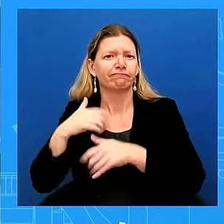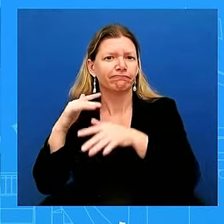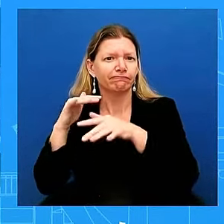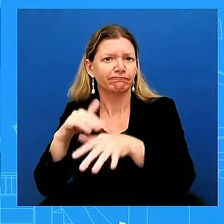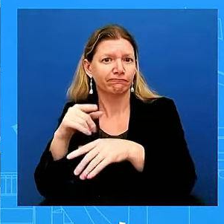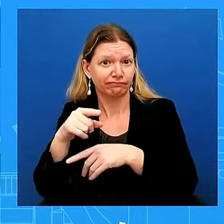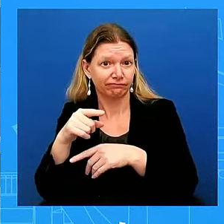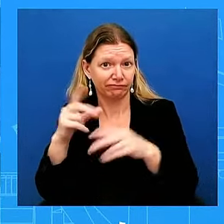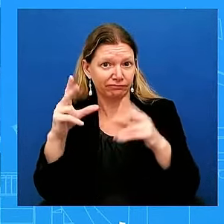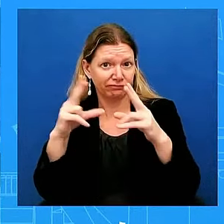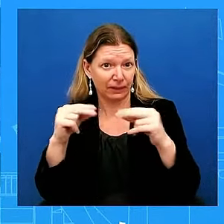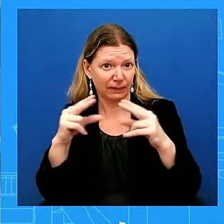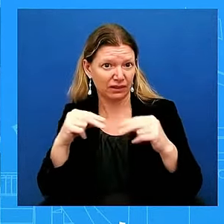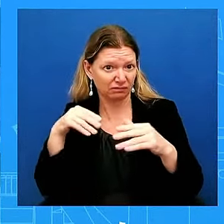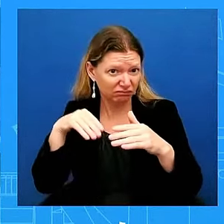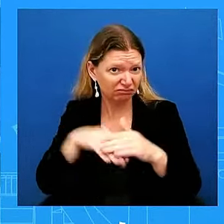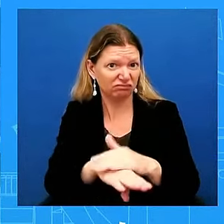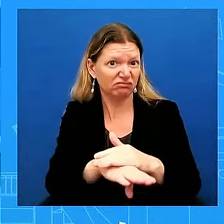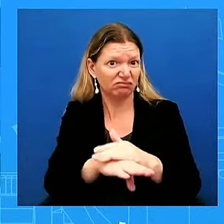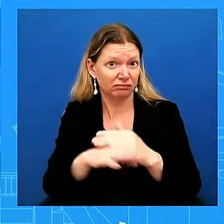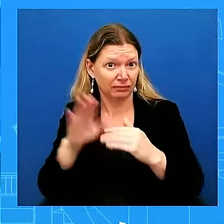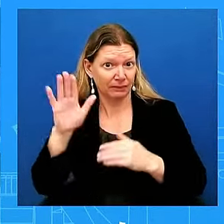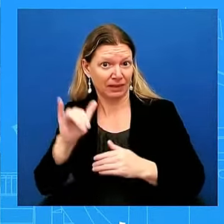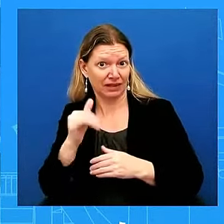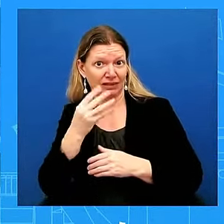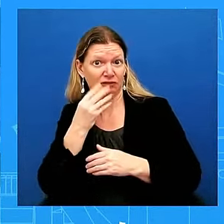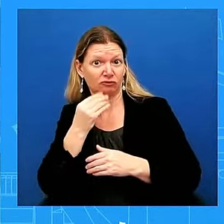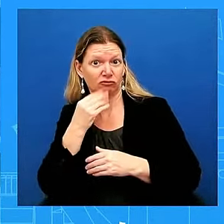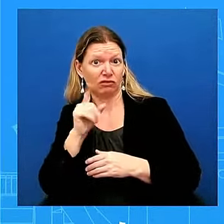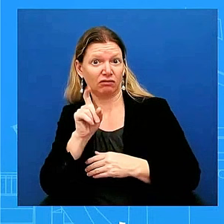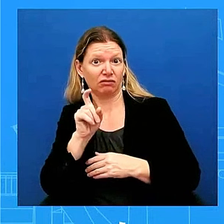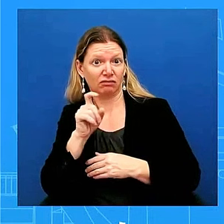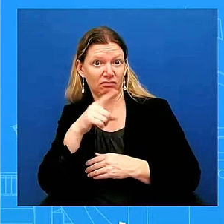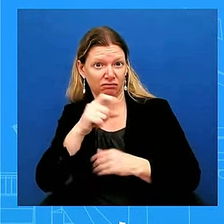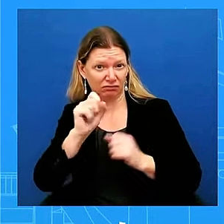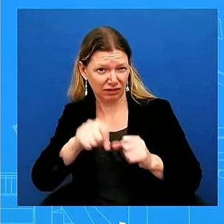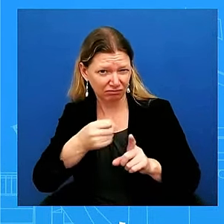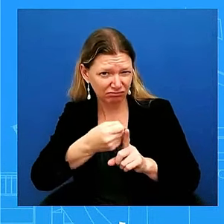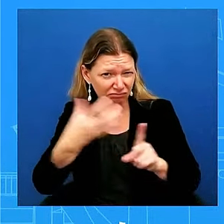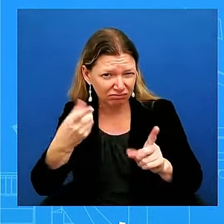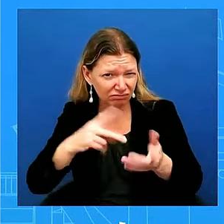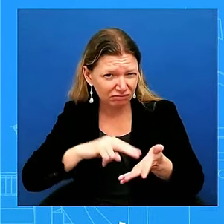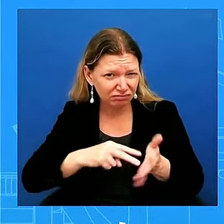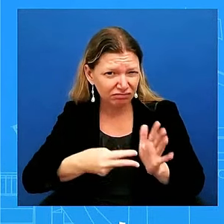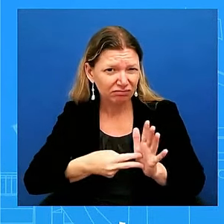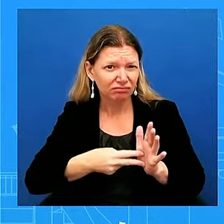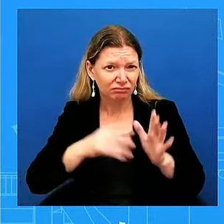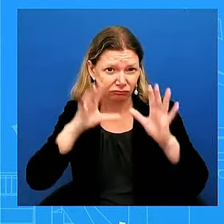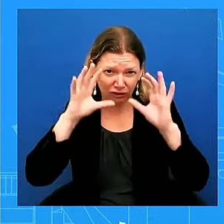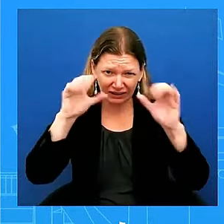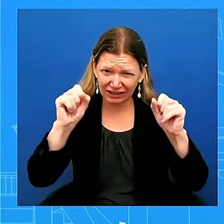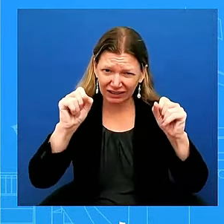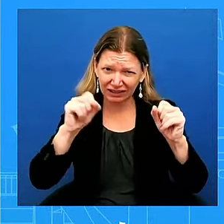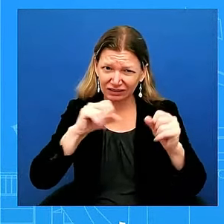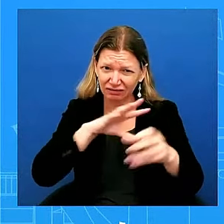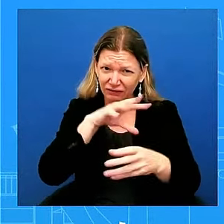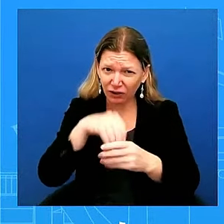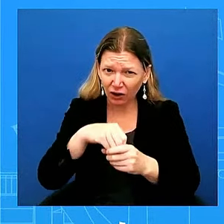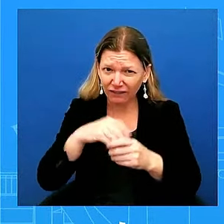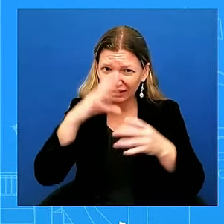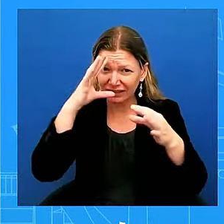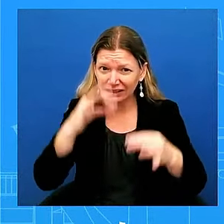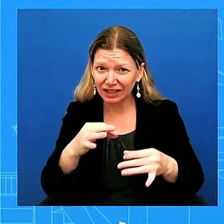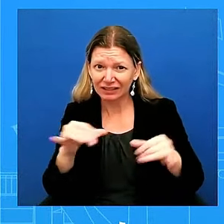determining the size and scope of that ground operation? I mean, this is – when it comes to any military operations